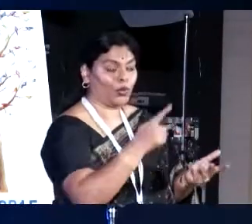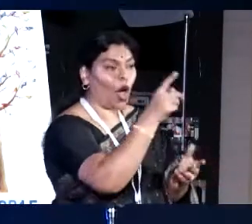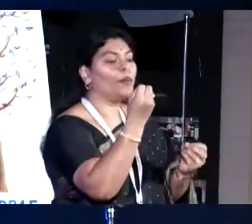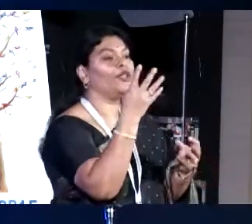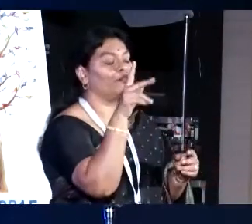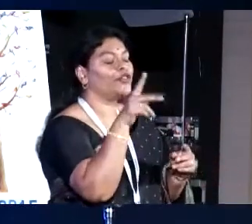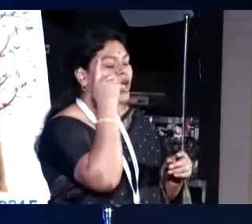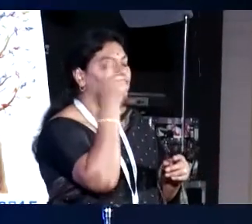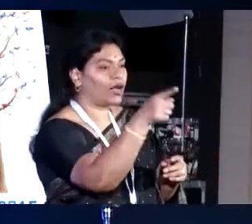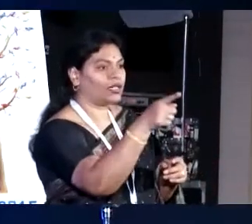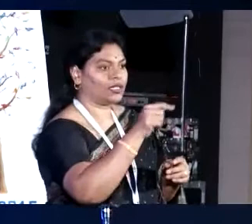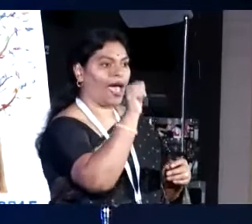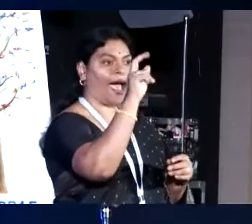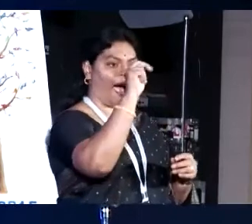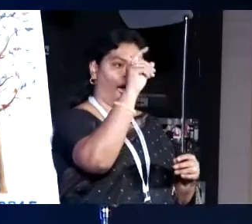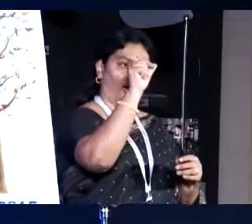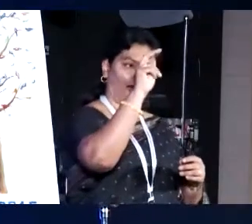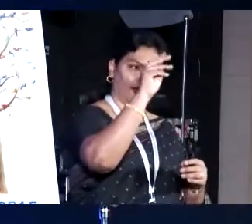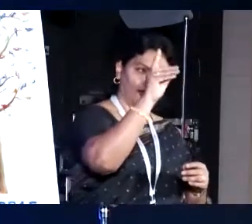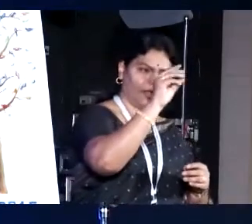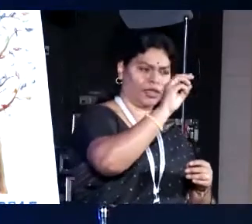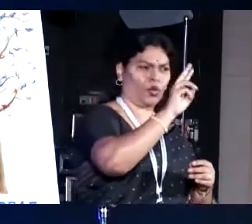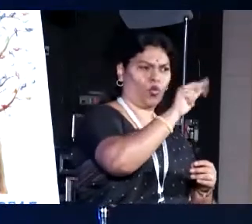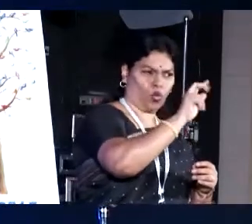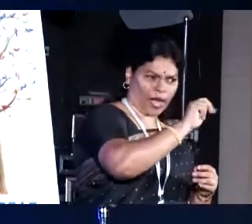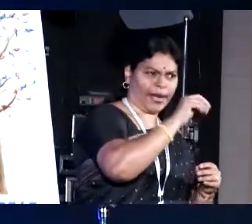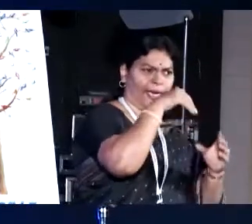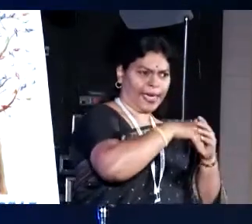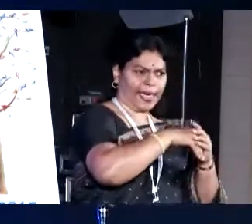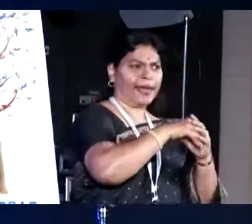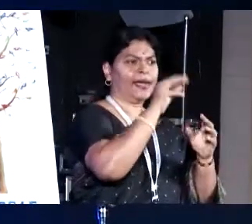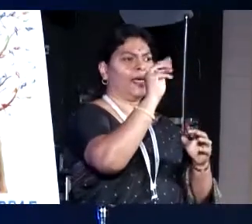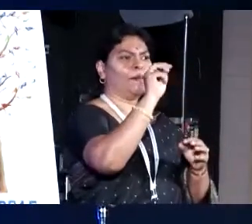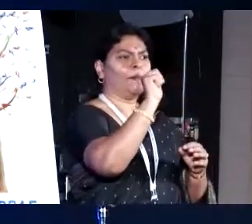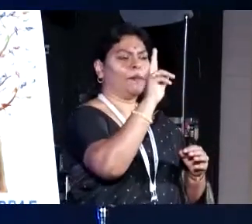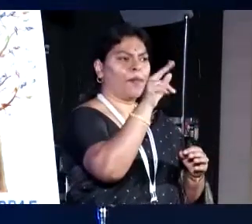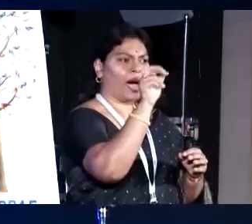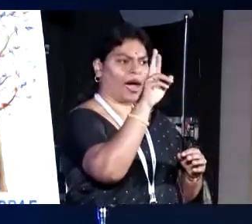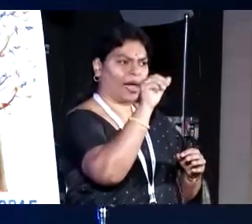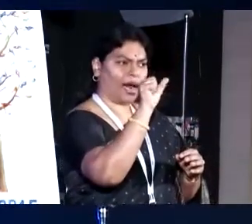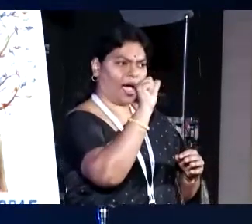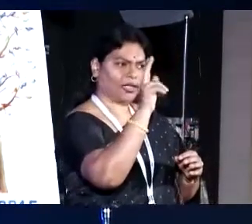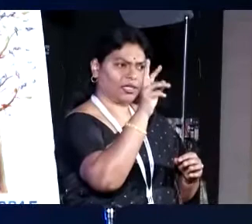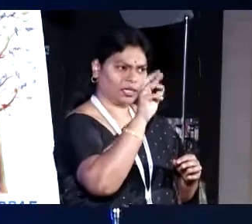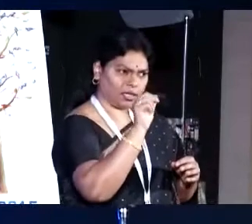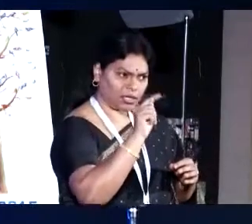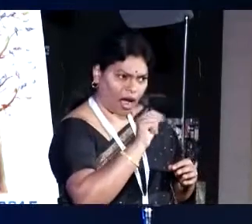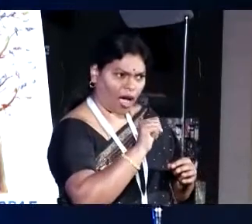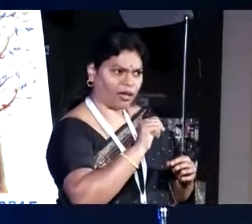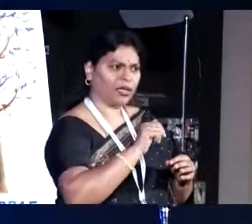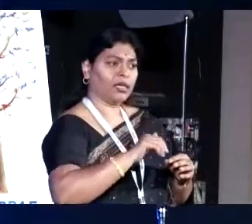Anand One in Maharashtra, which often we all think is the hub